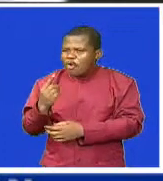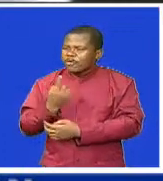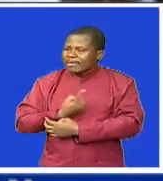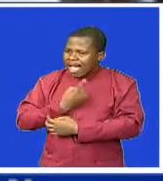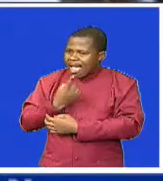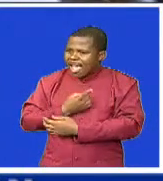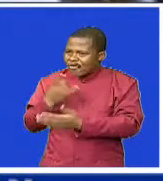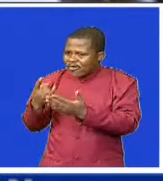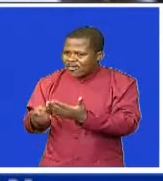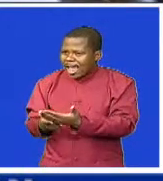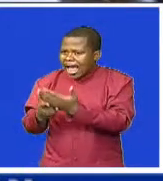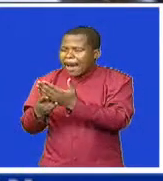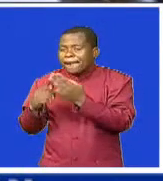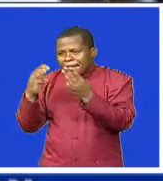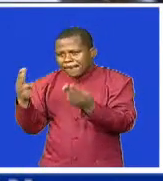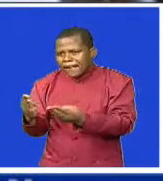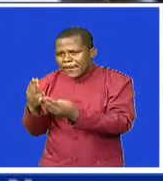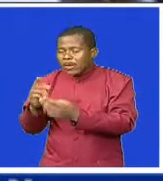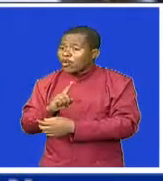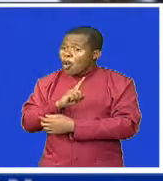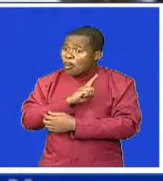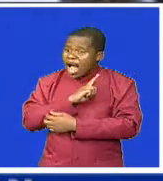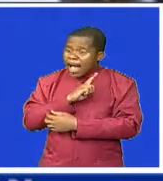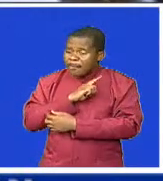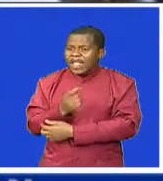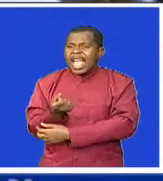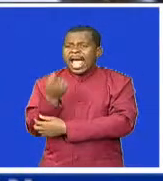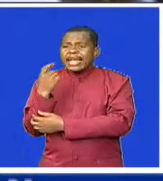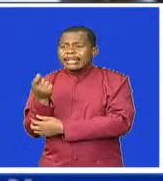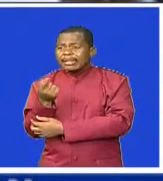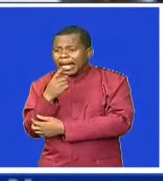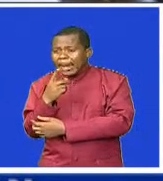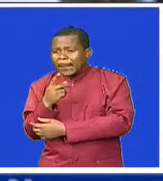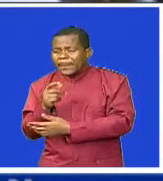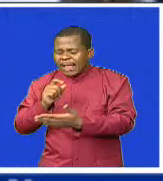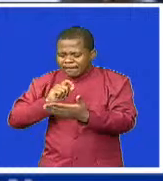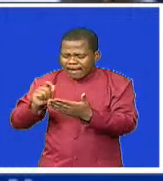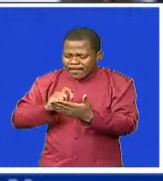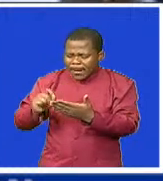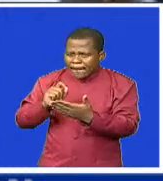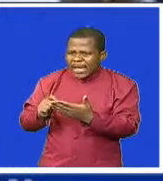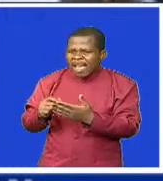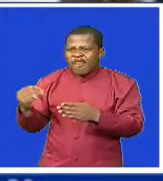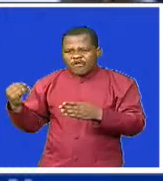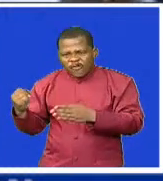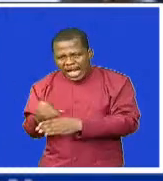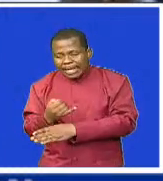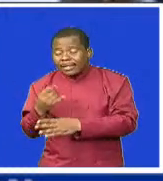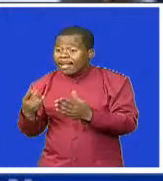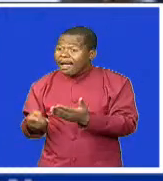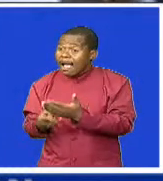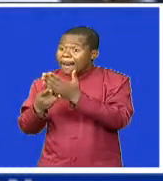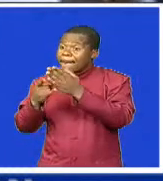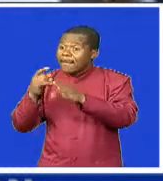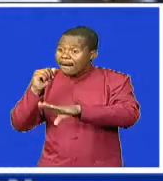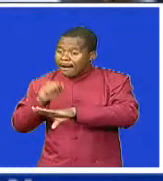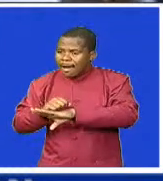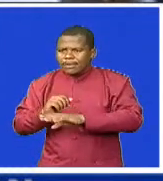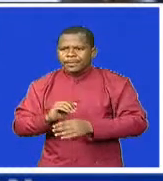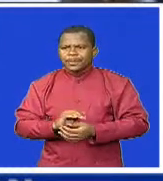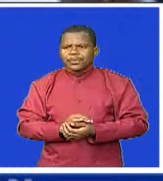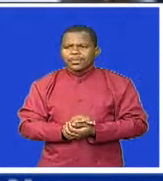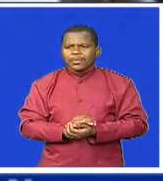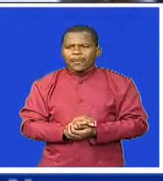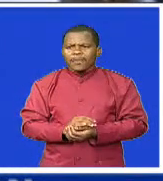form so that it makes it easier for us to quickly process and finalise. The other aspect that we will be